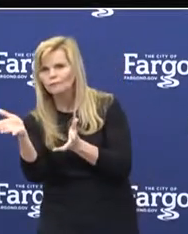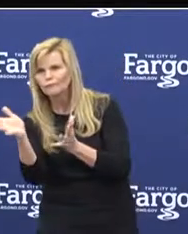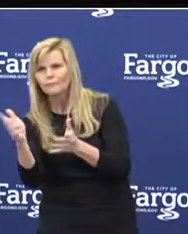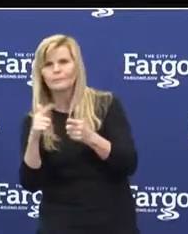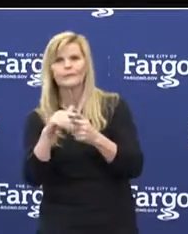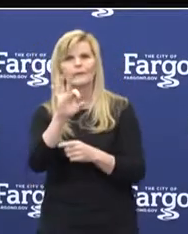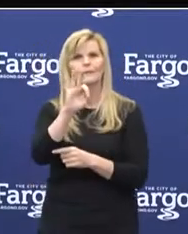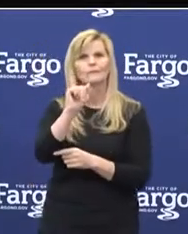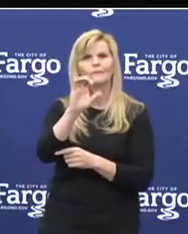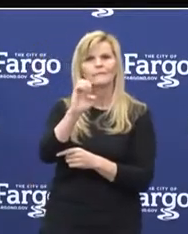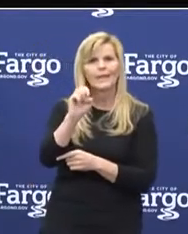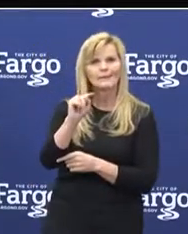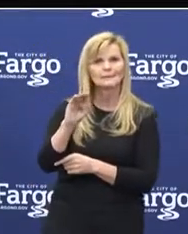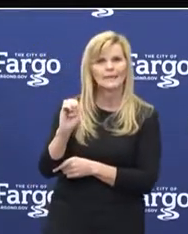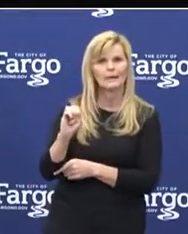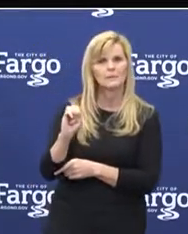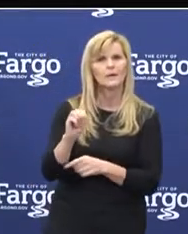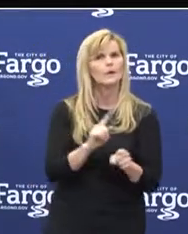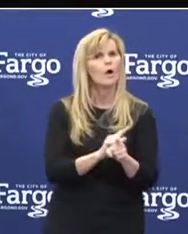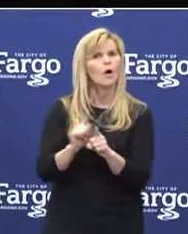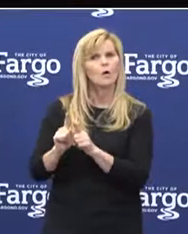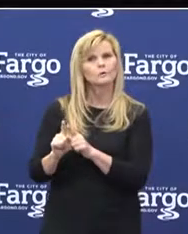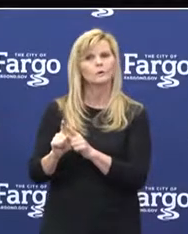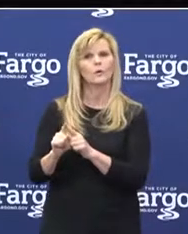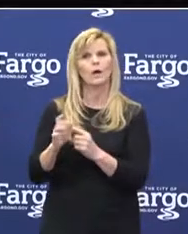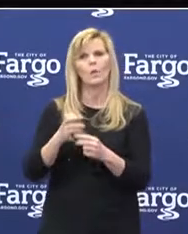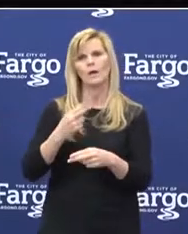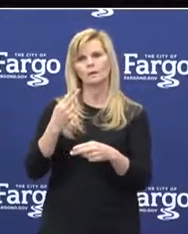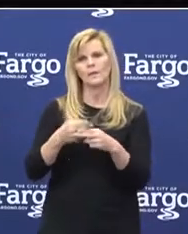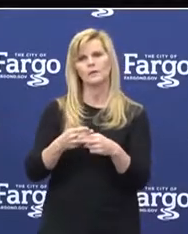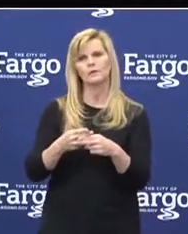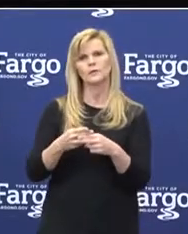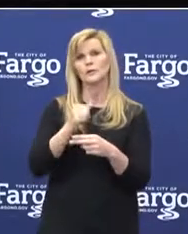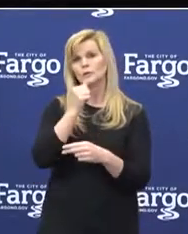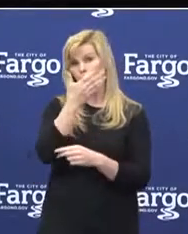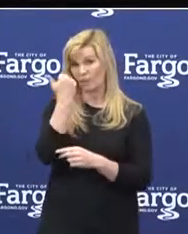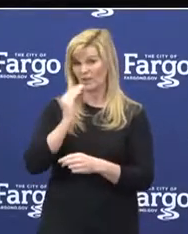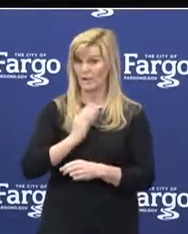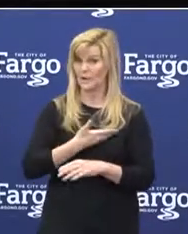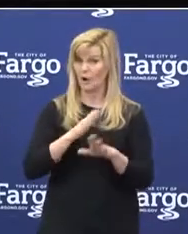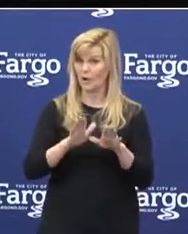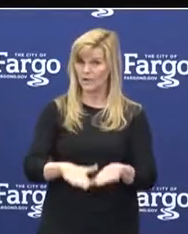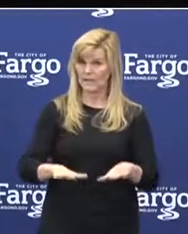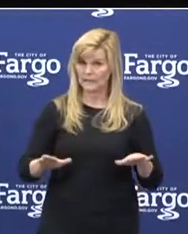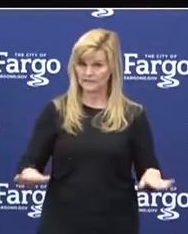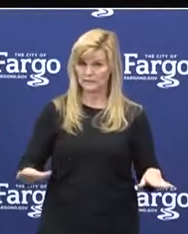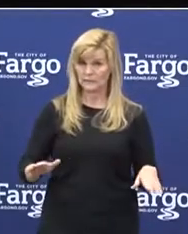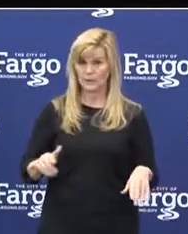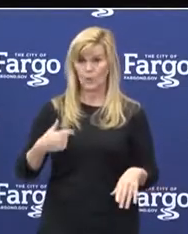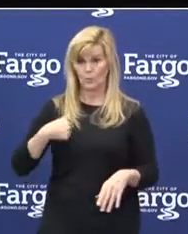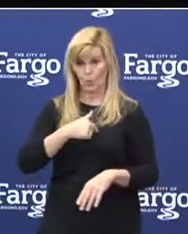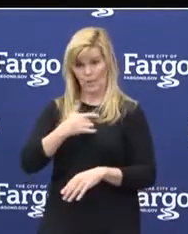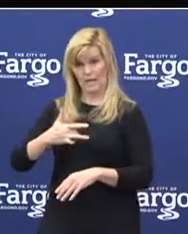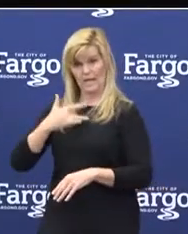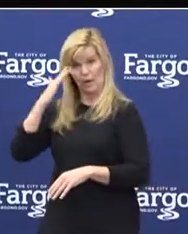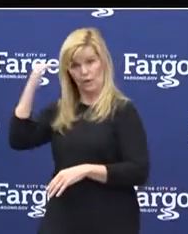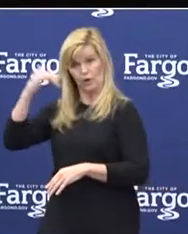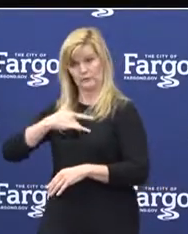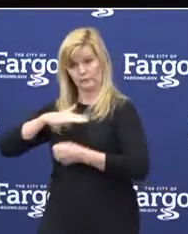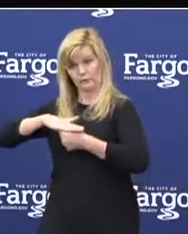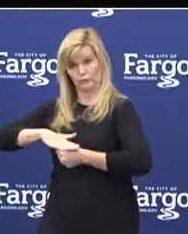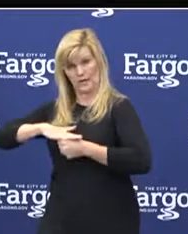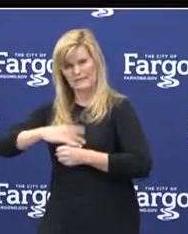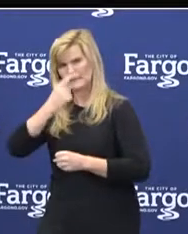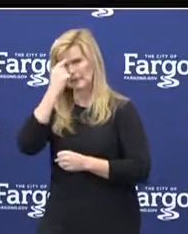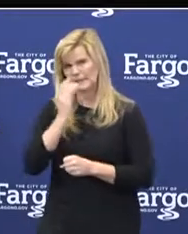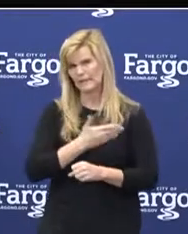FaceTiming, and a special call out also to not forget our kids. Our kids are feeling the same stressors and identify those